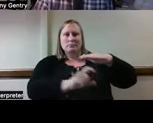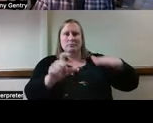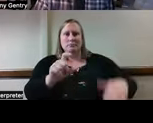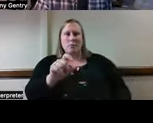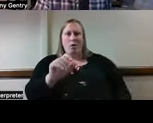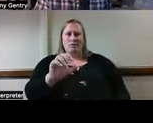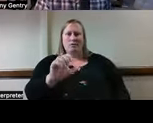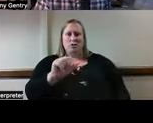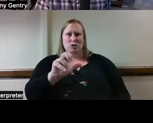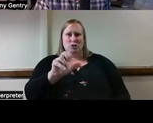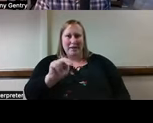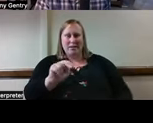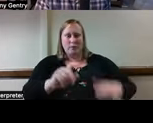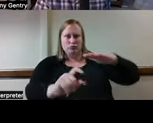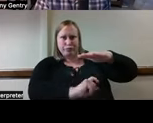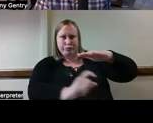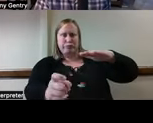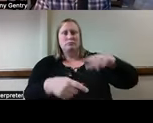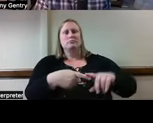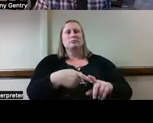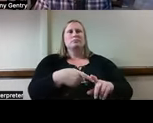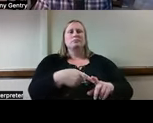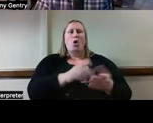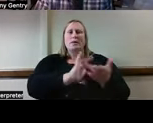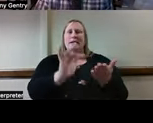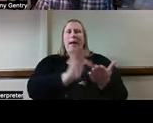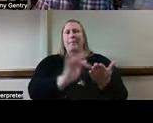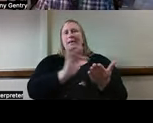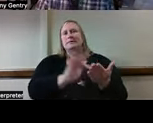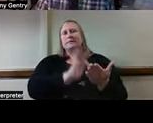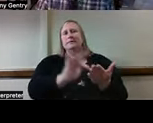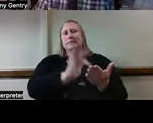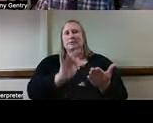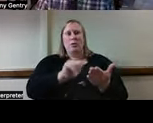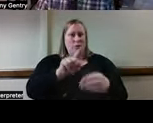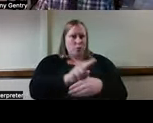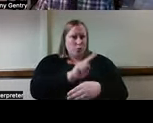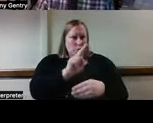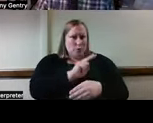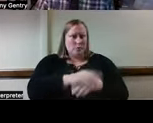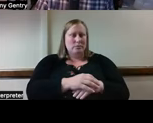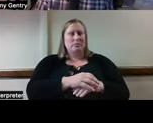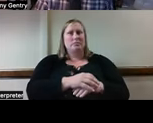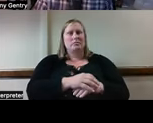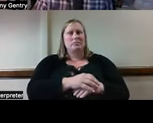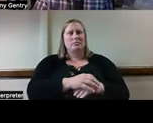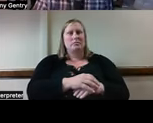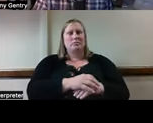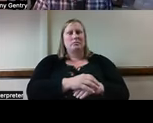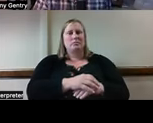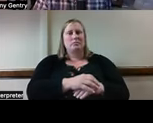Many of us have tablets that are used as note takers and database interfaces. And there's lots of environmental